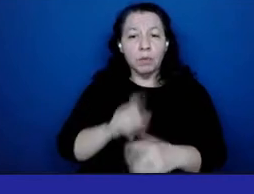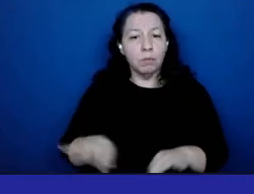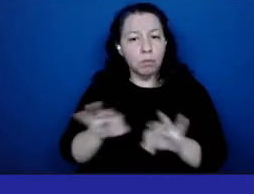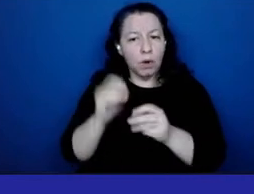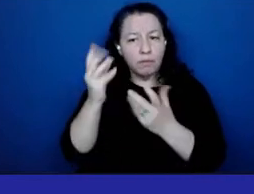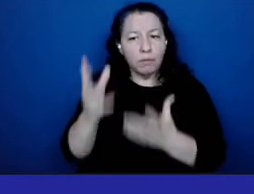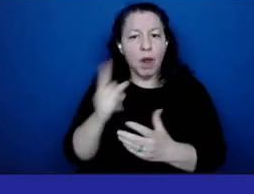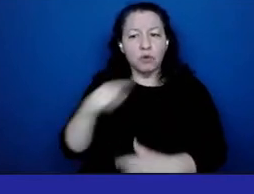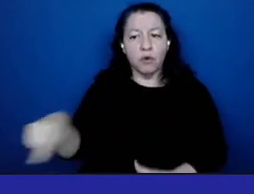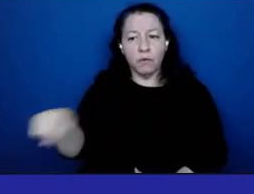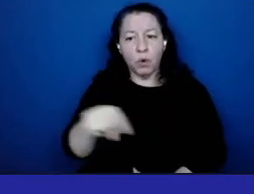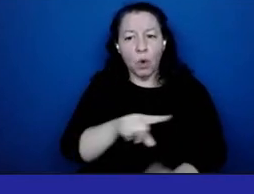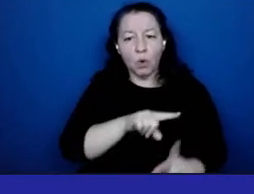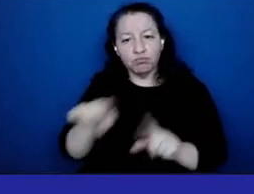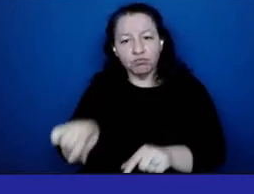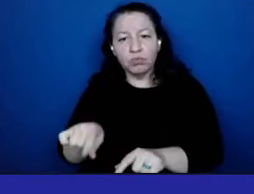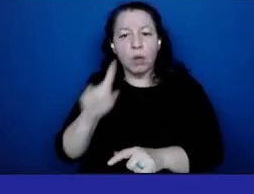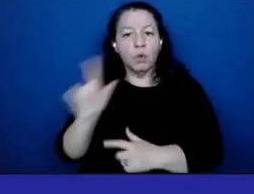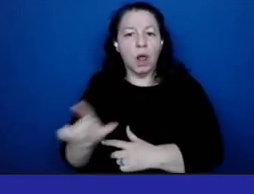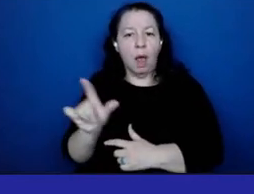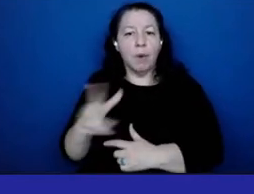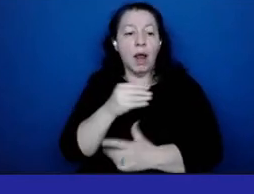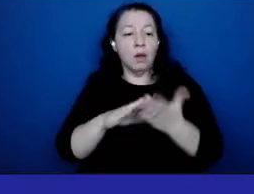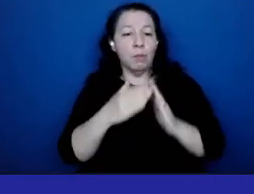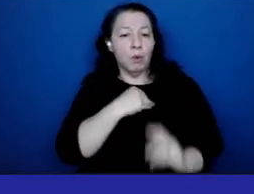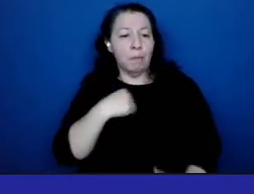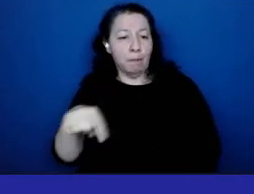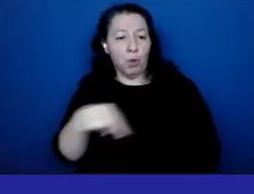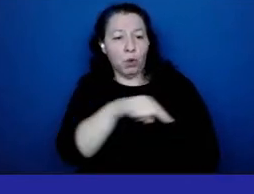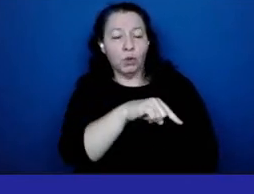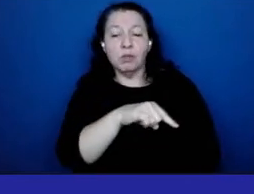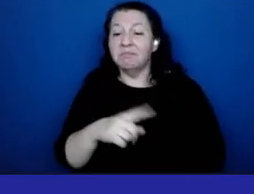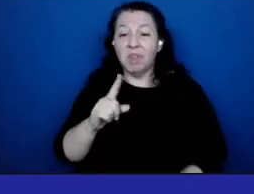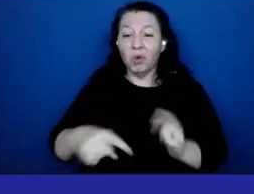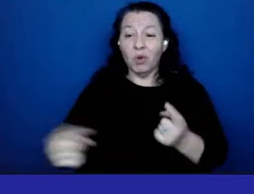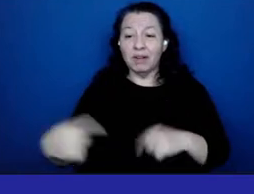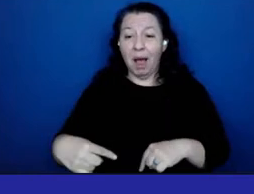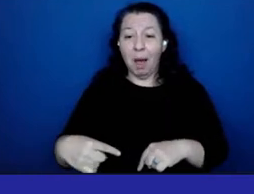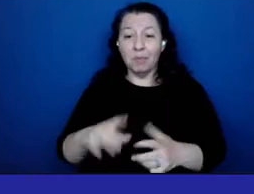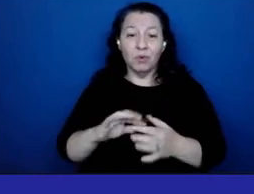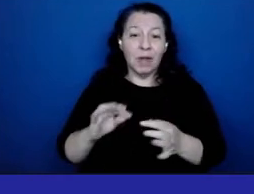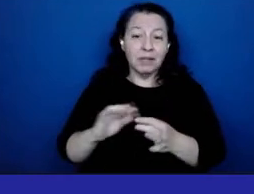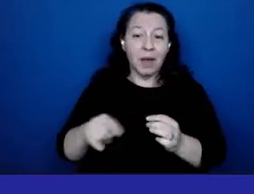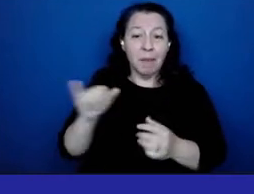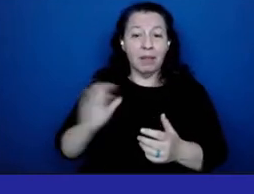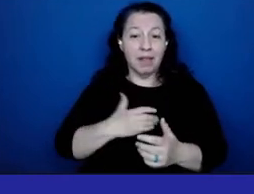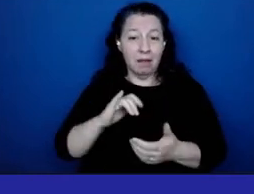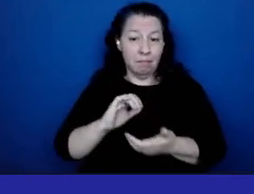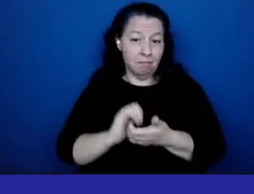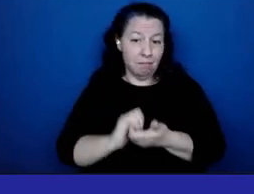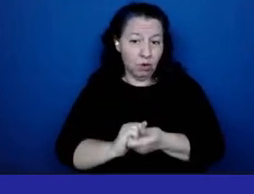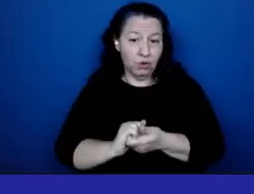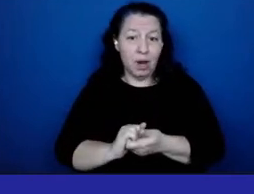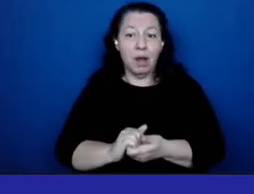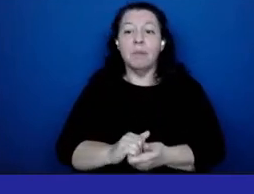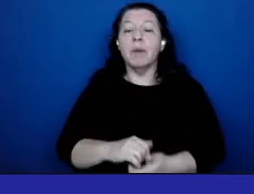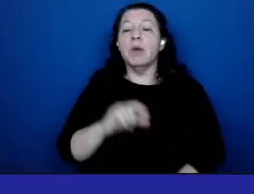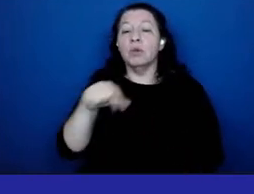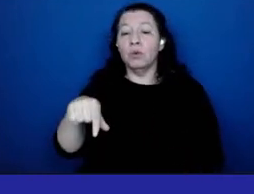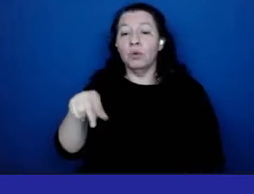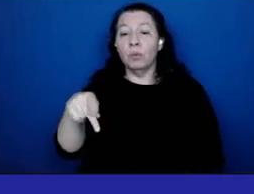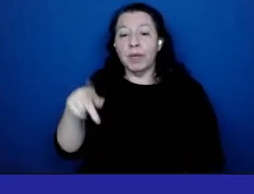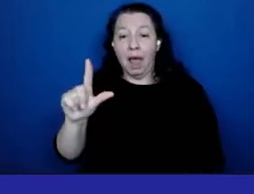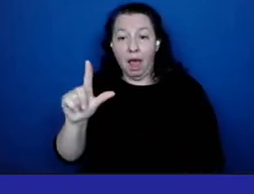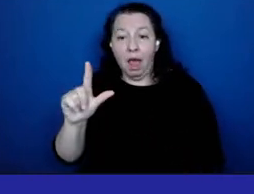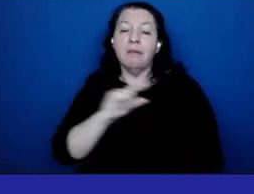while they couldn't be here tonight to testify about this partnership qpl queen's public library did provide a